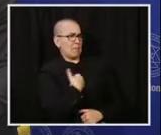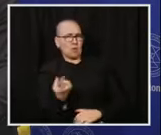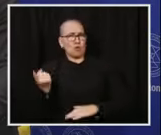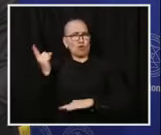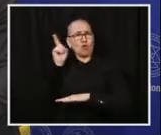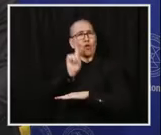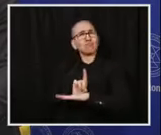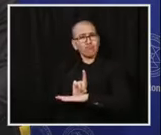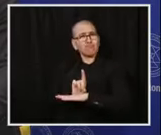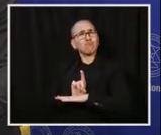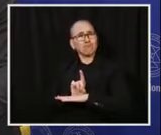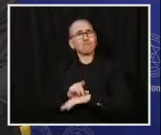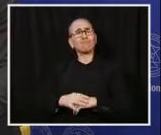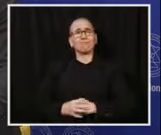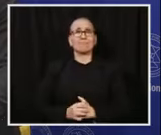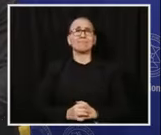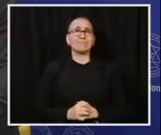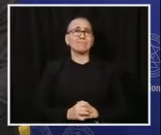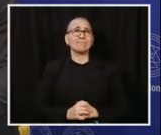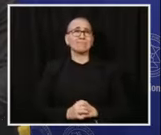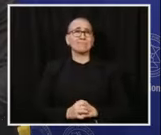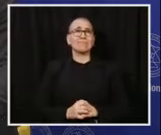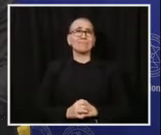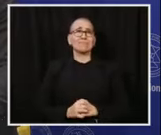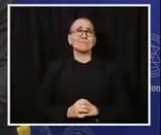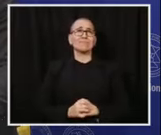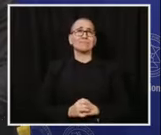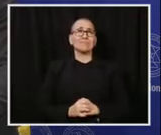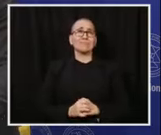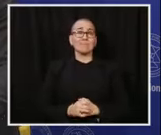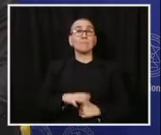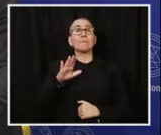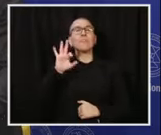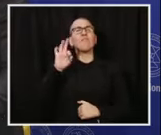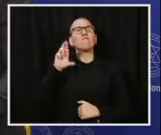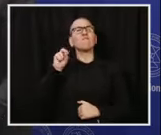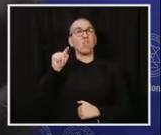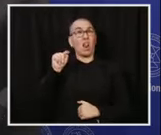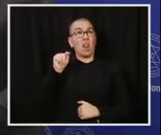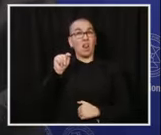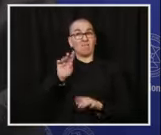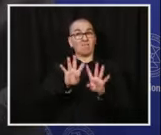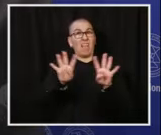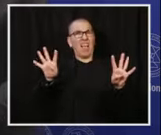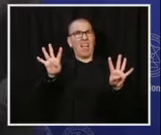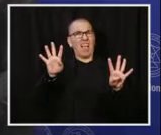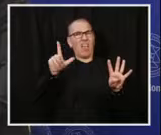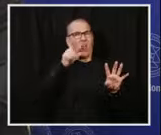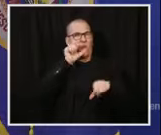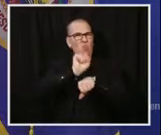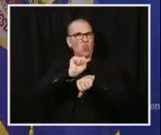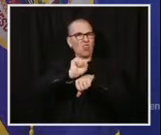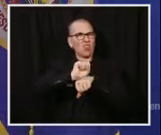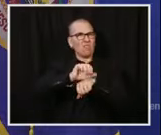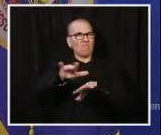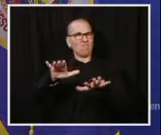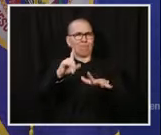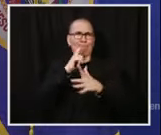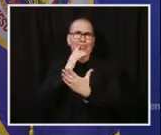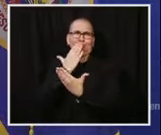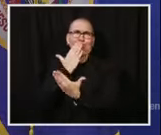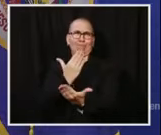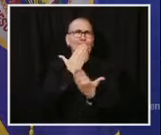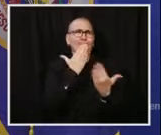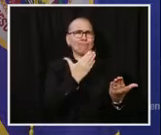frontline workers, and certainly our families. I'd first like to share an experience we've just had in Black Duck,